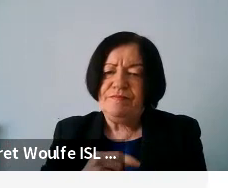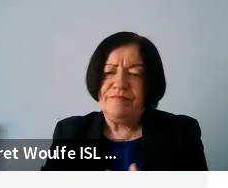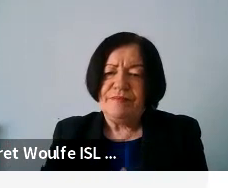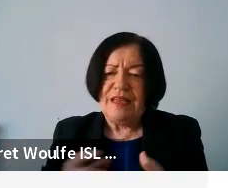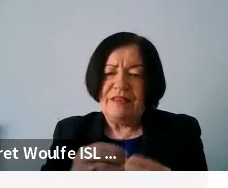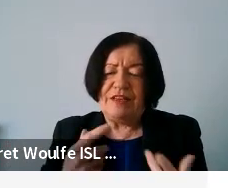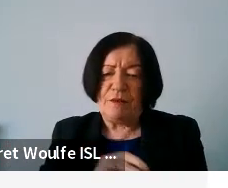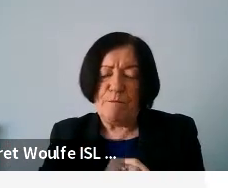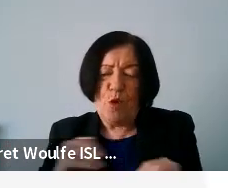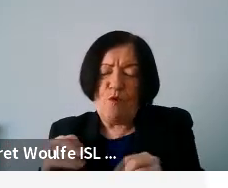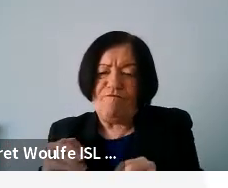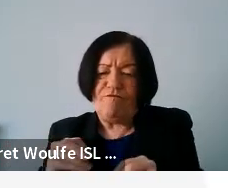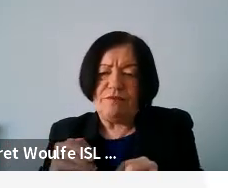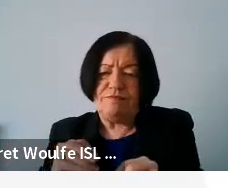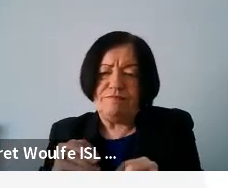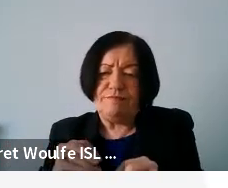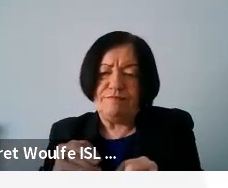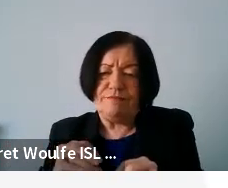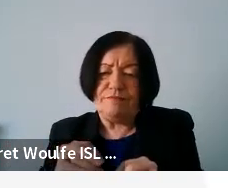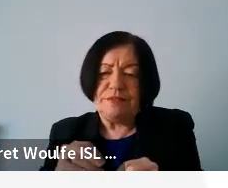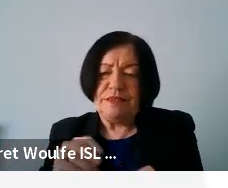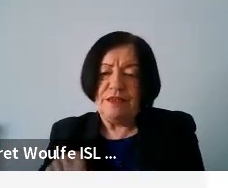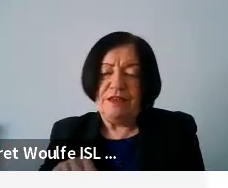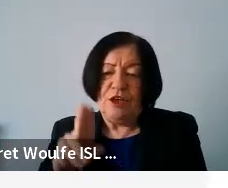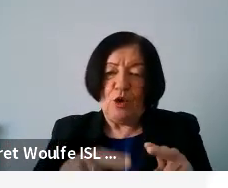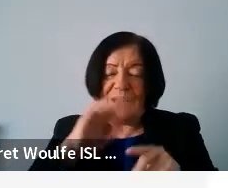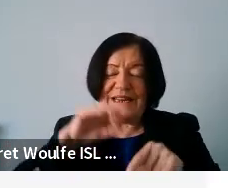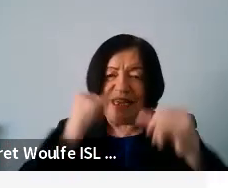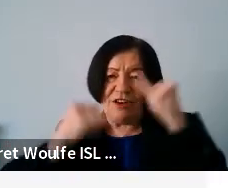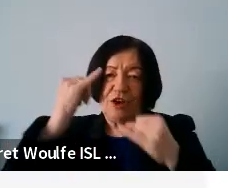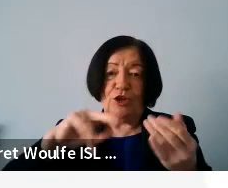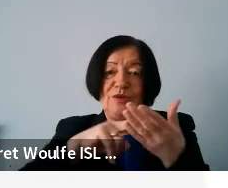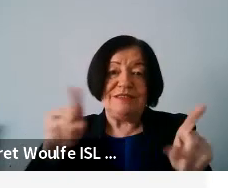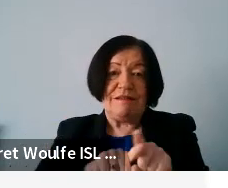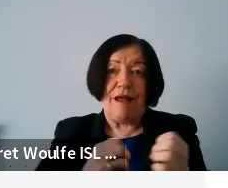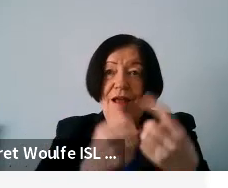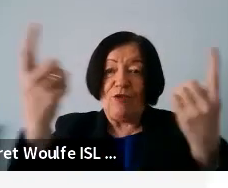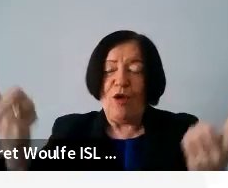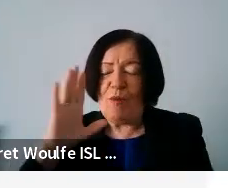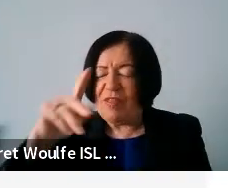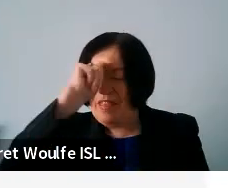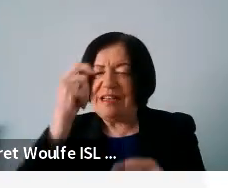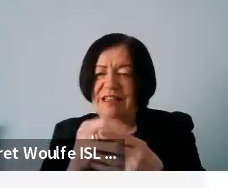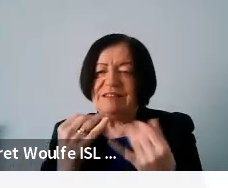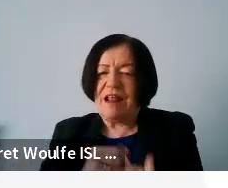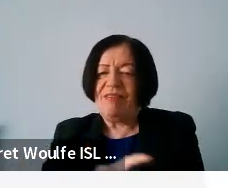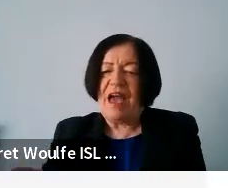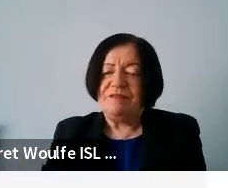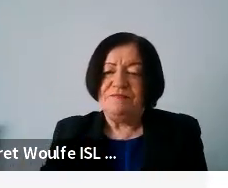things move from being, you know, new and innovative to being used by everybody, we probably have to think about some things like that.